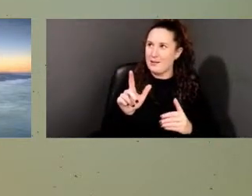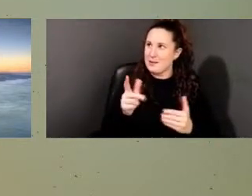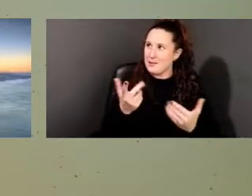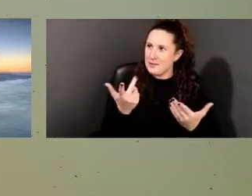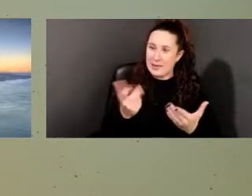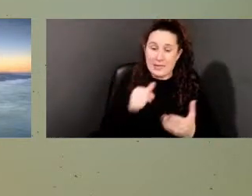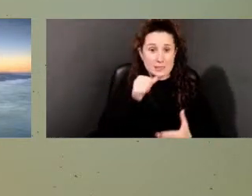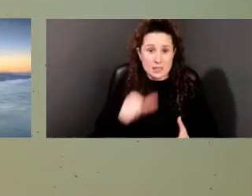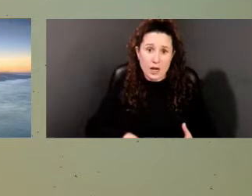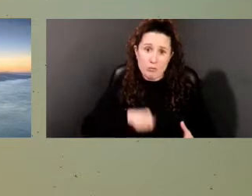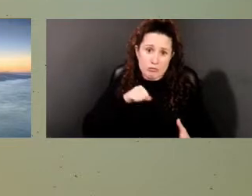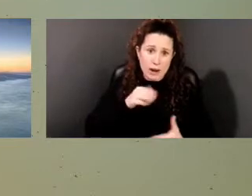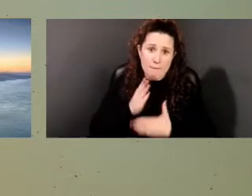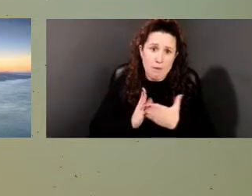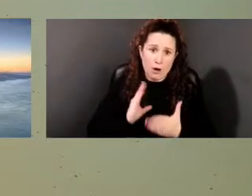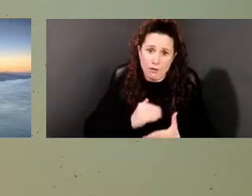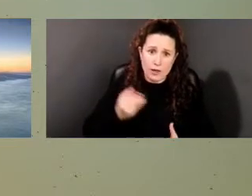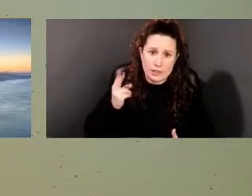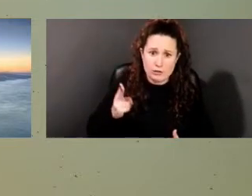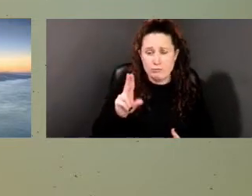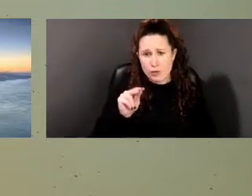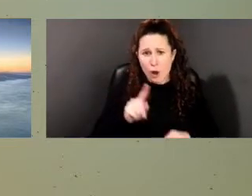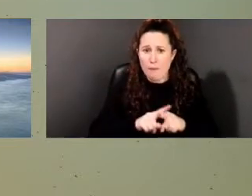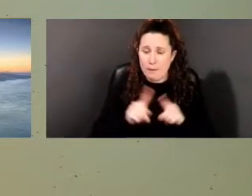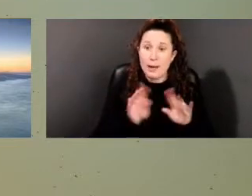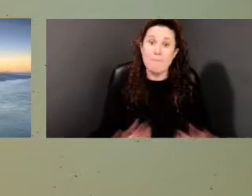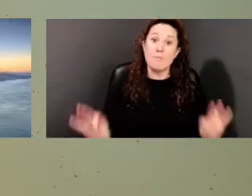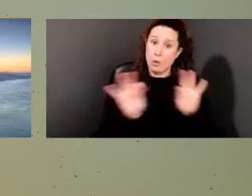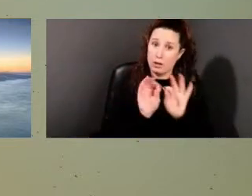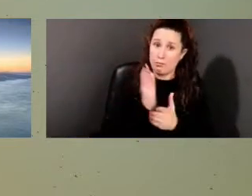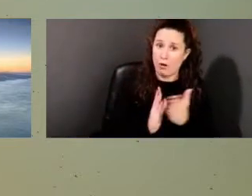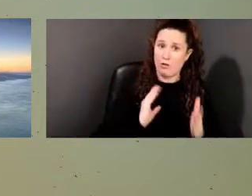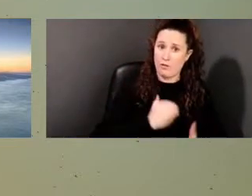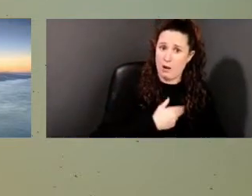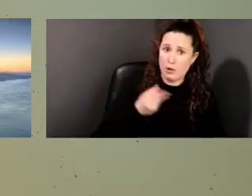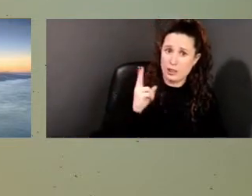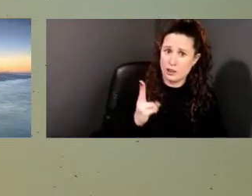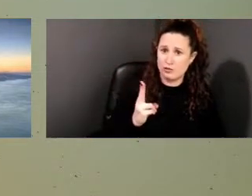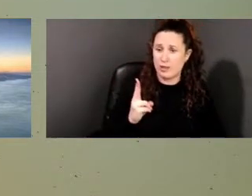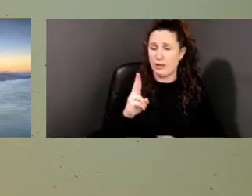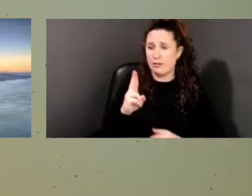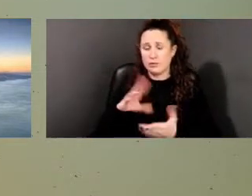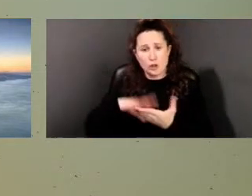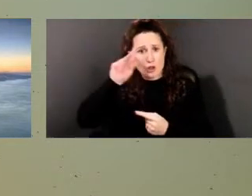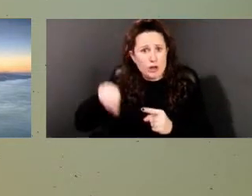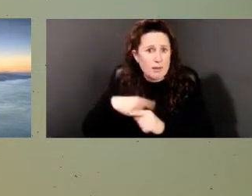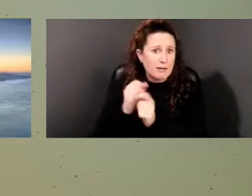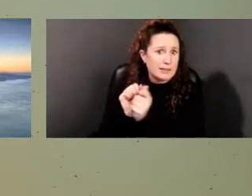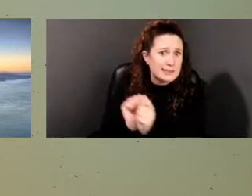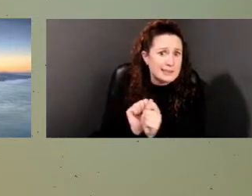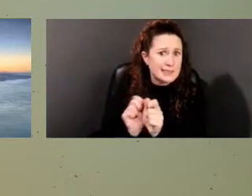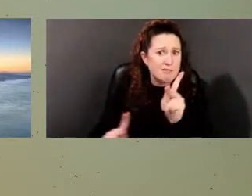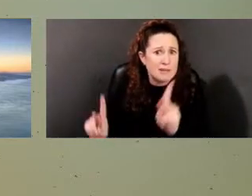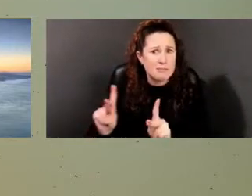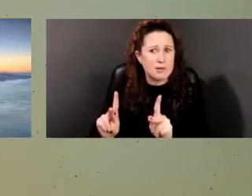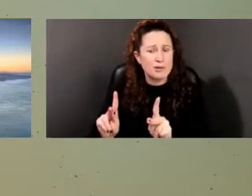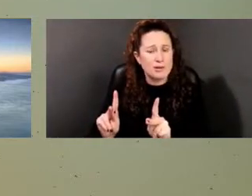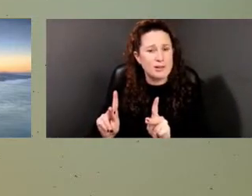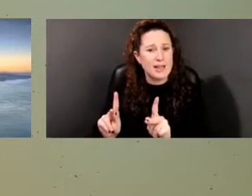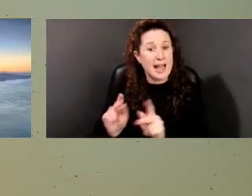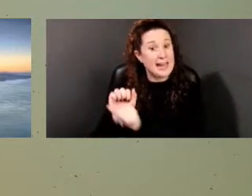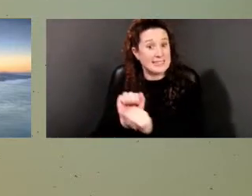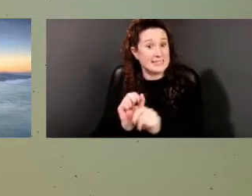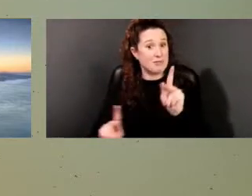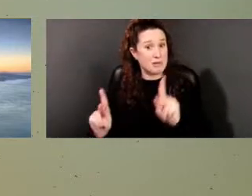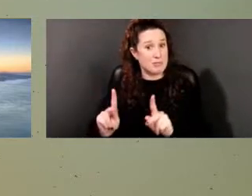part of our history in terms of enslaved people, but enslaved people that have a proud heritage, which going back